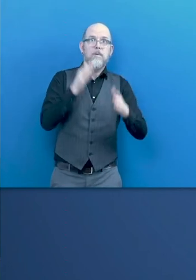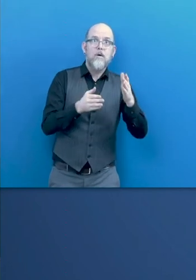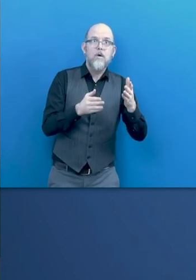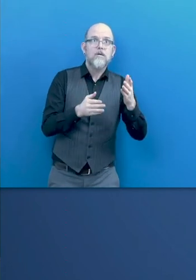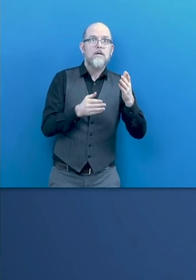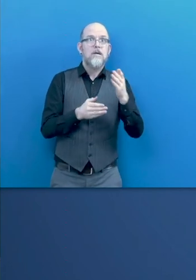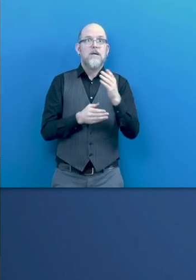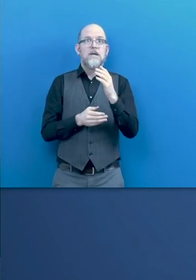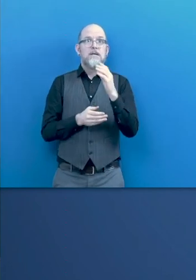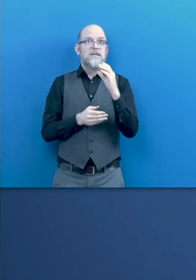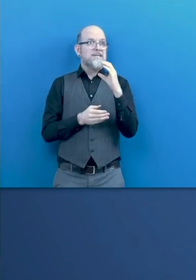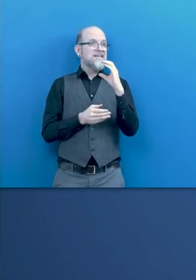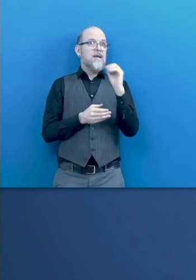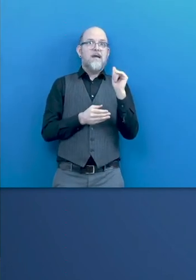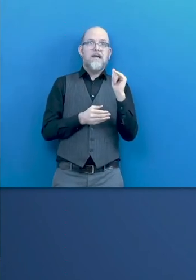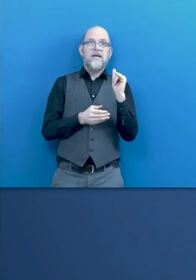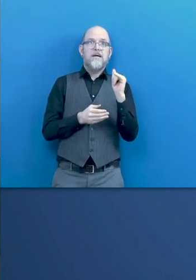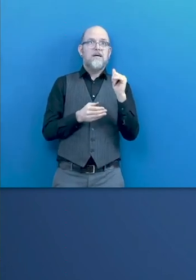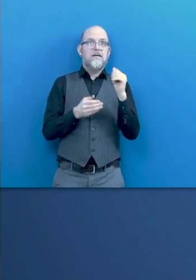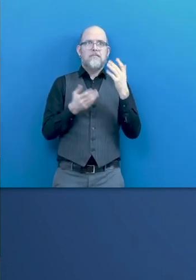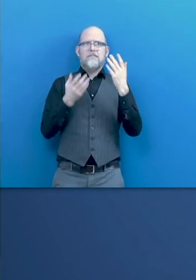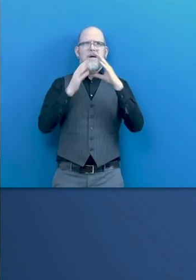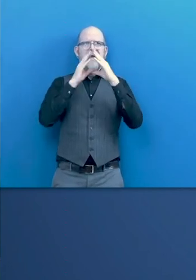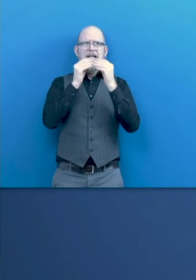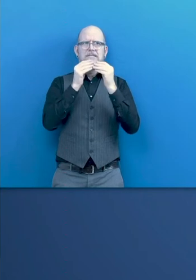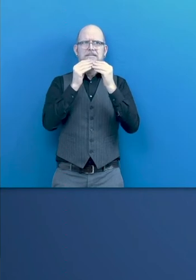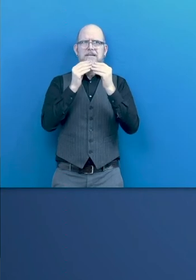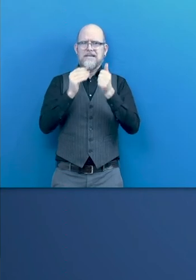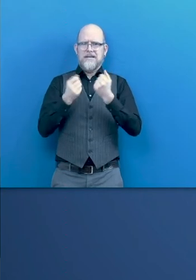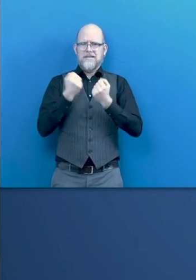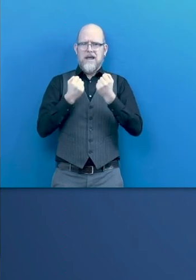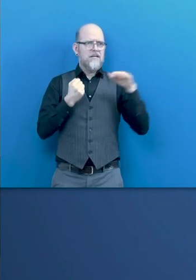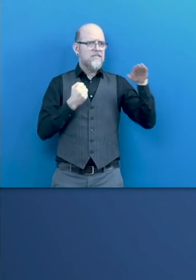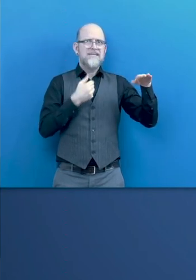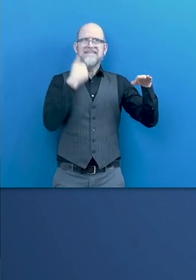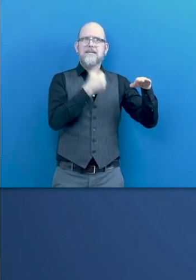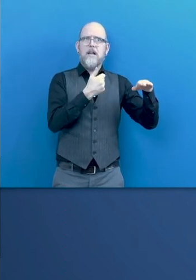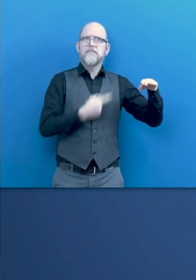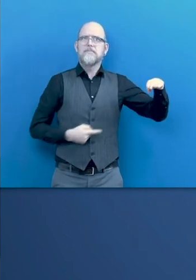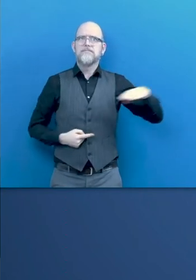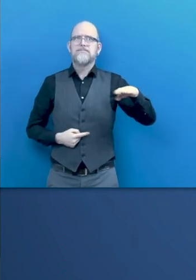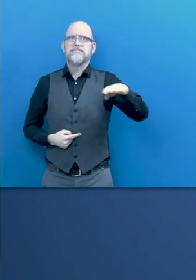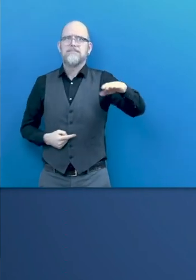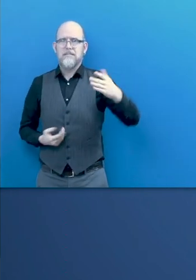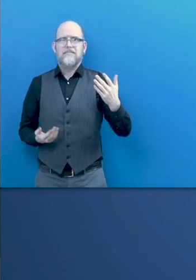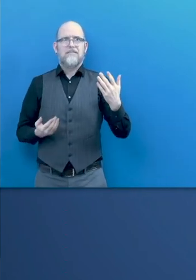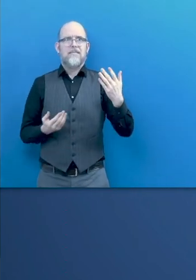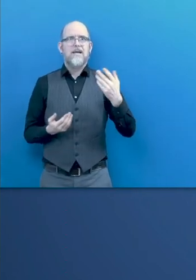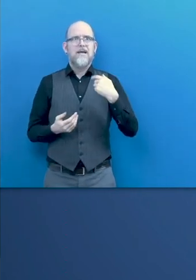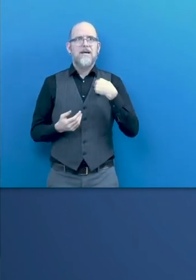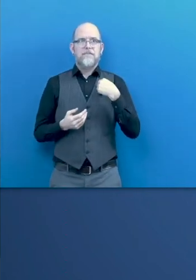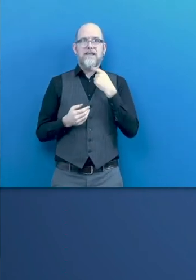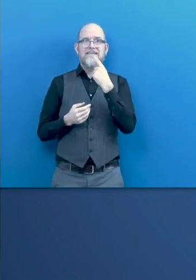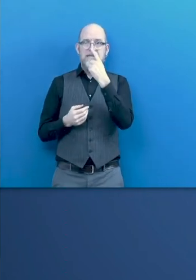vehicles. So in the chapter 3, you will find how digital transformation implies structural